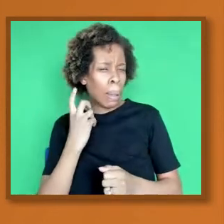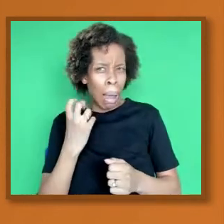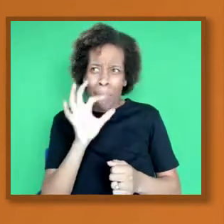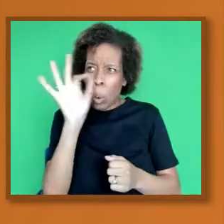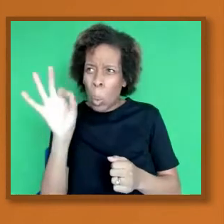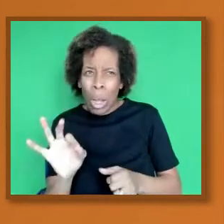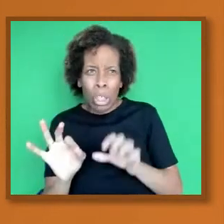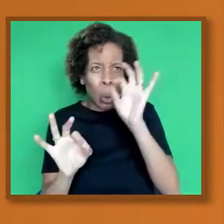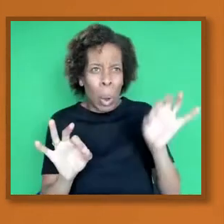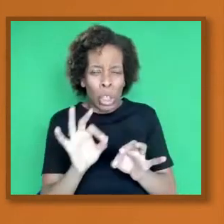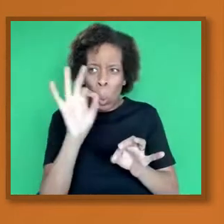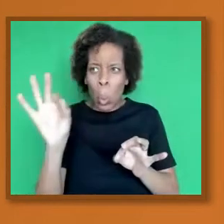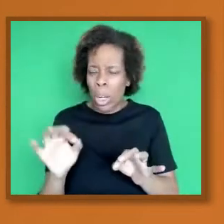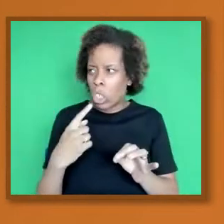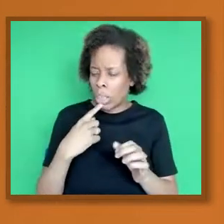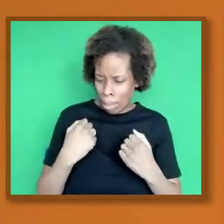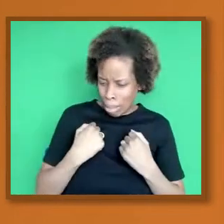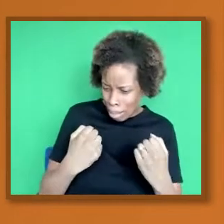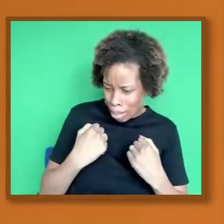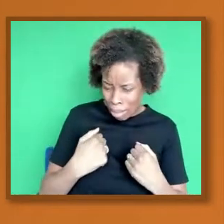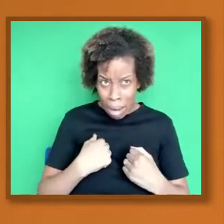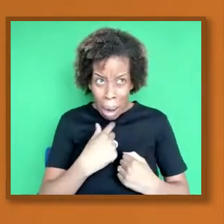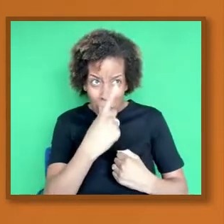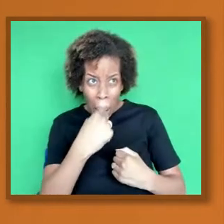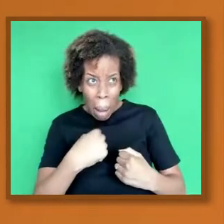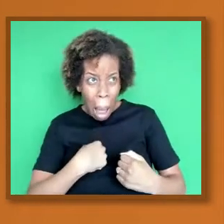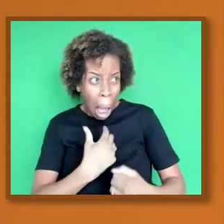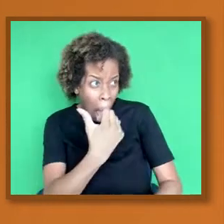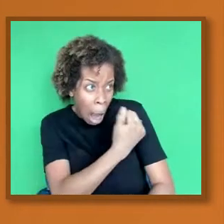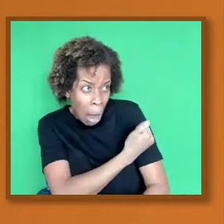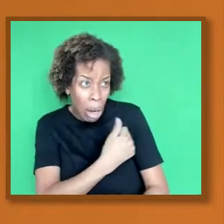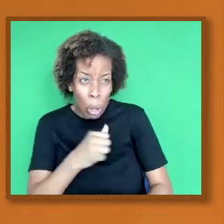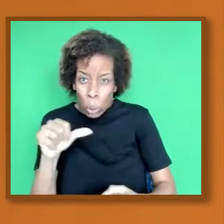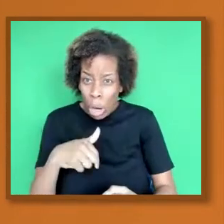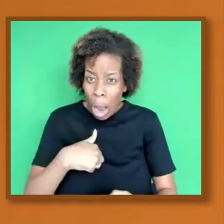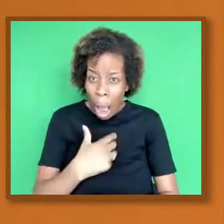agency. Can I do this? Can we click to the next slide, please?